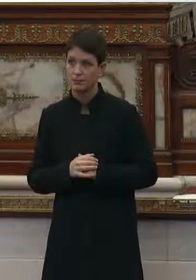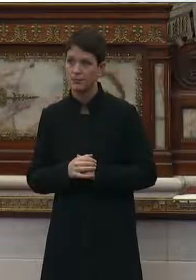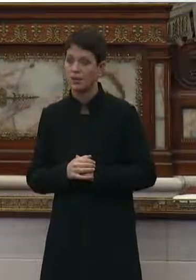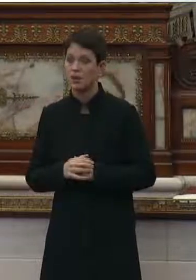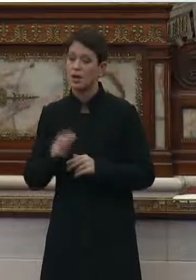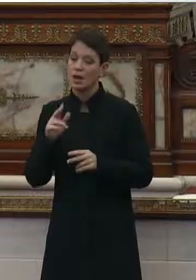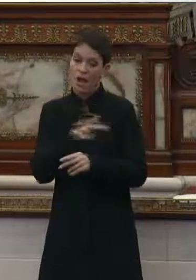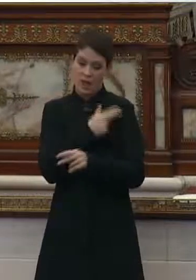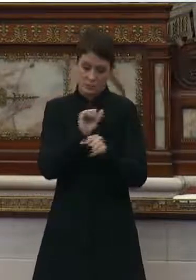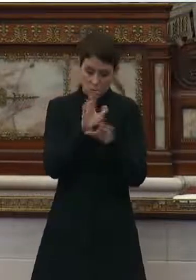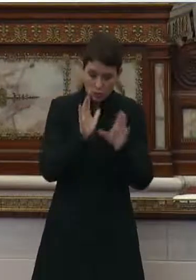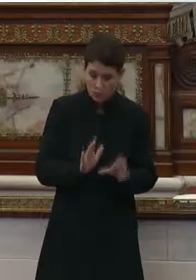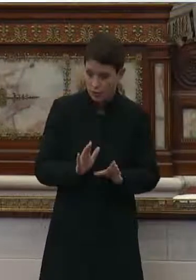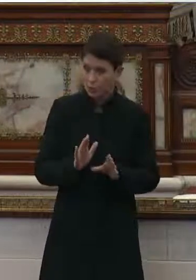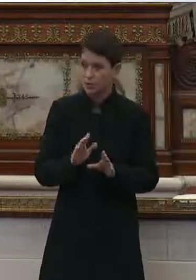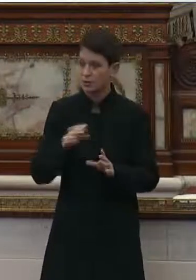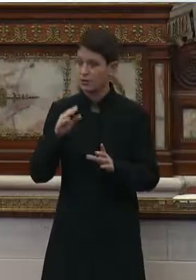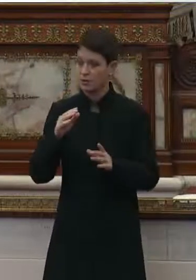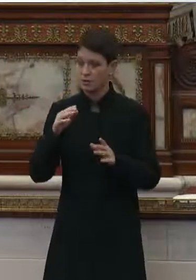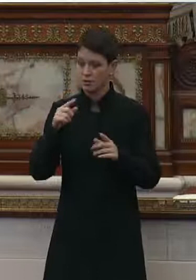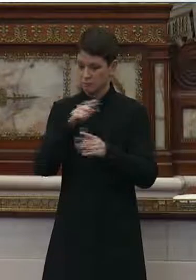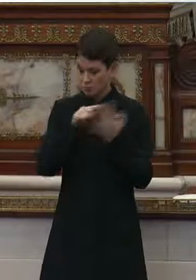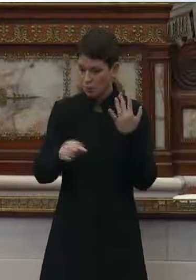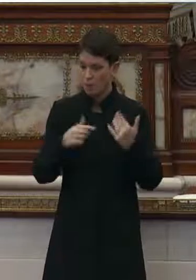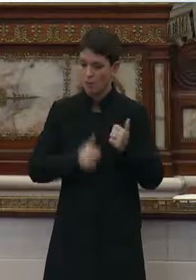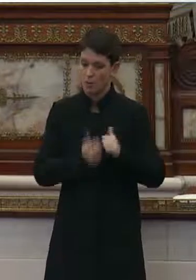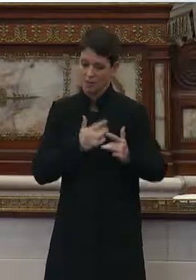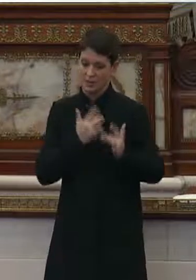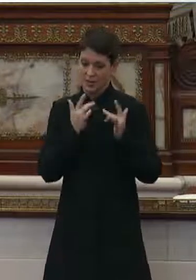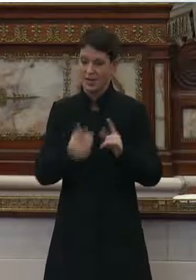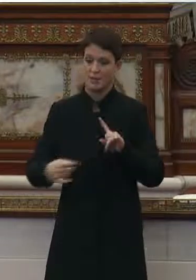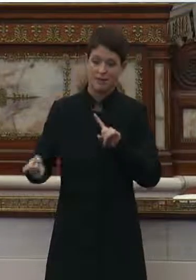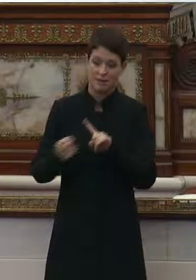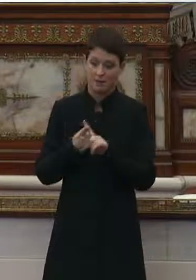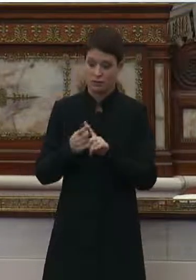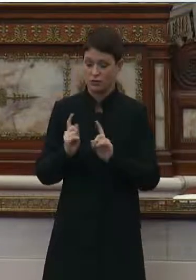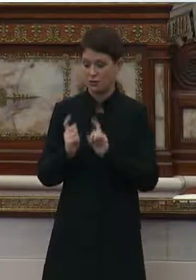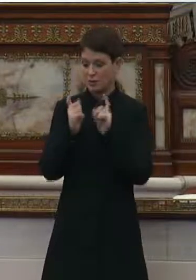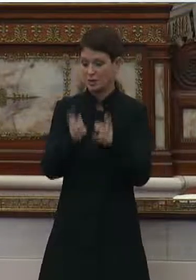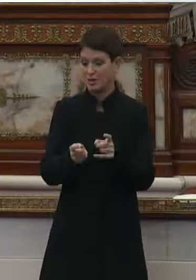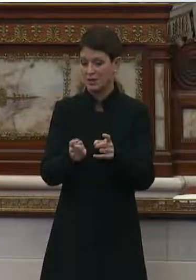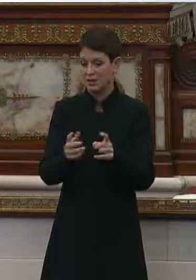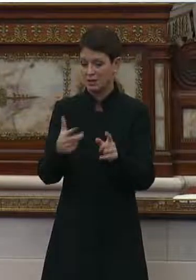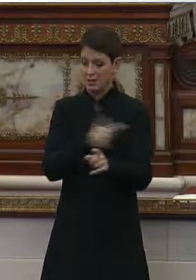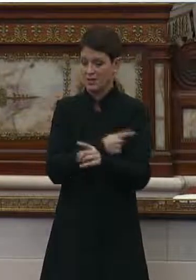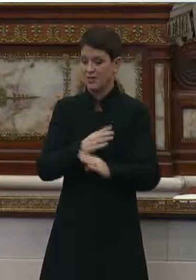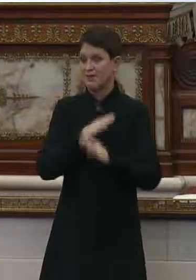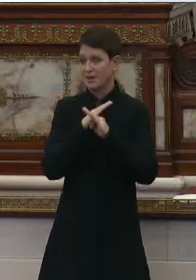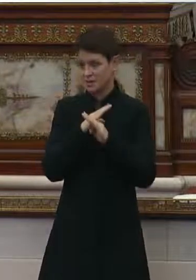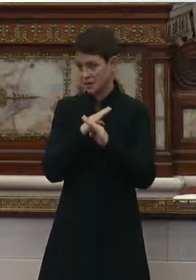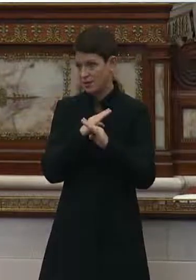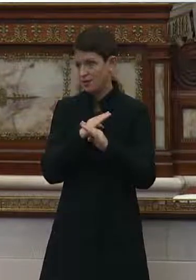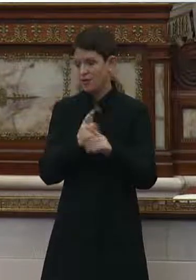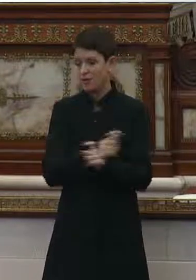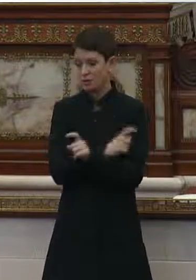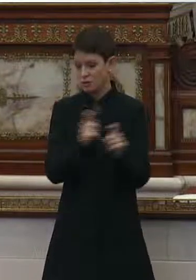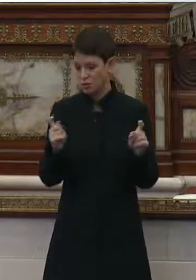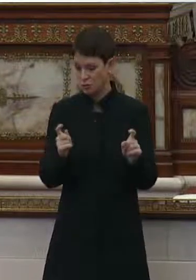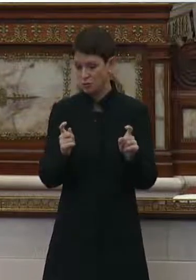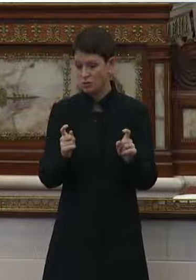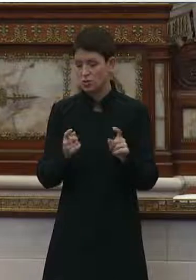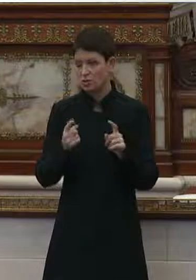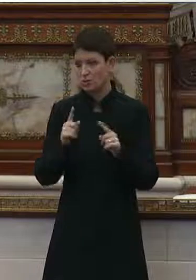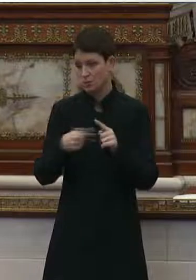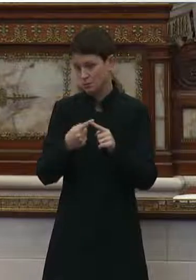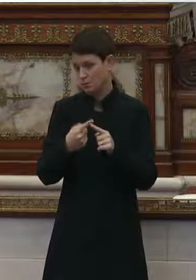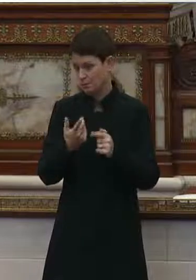workers in healthcare facilities will likely be some of the first to receive a vaccine and distribution begins.